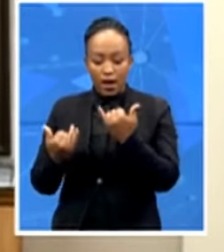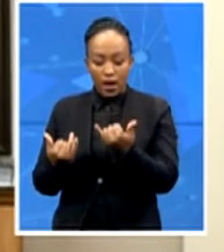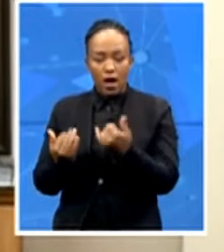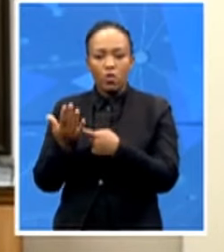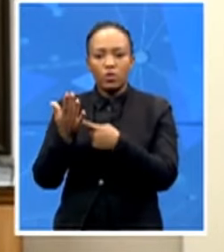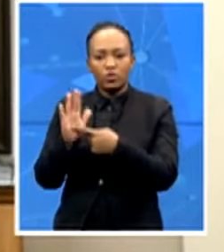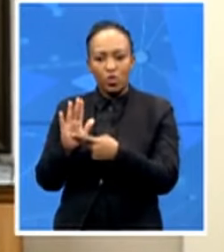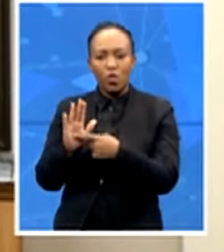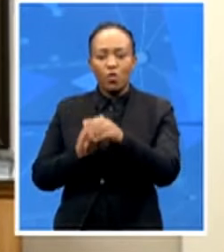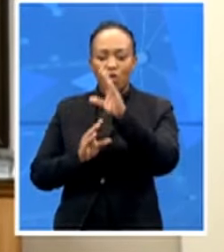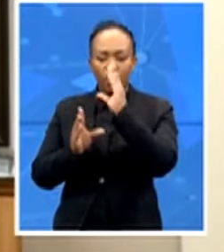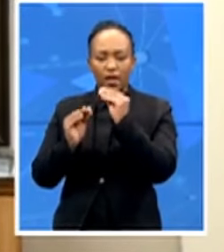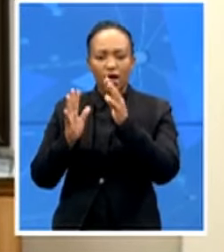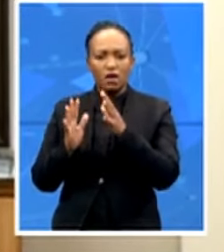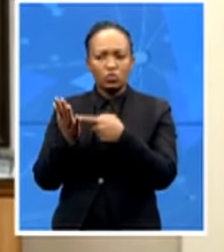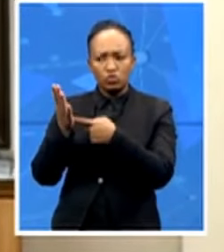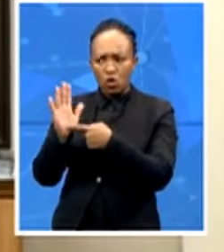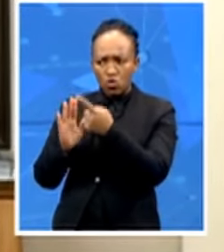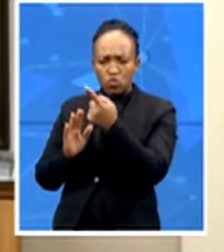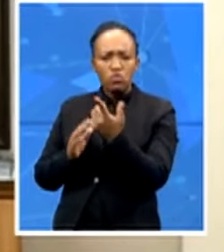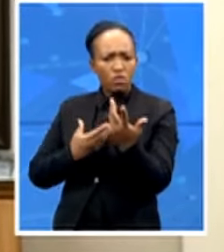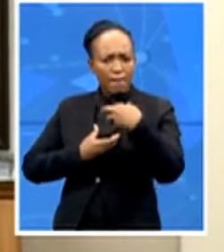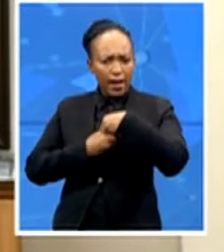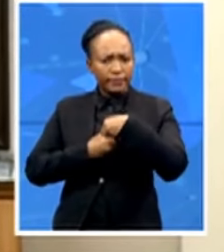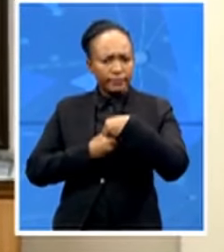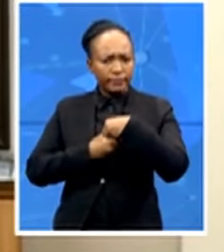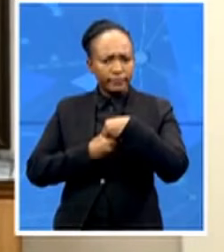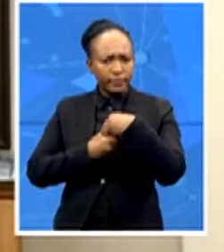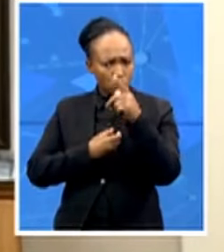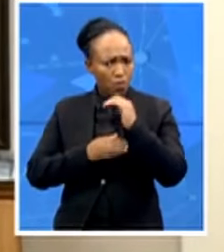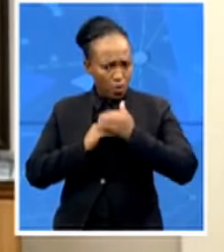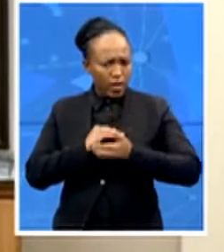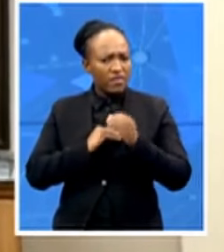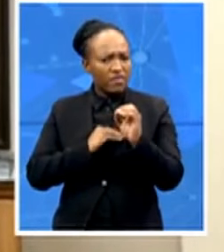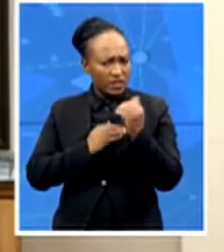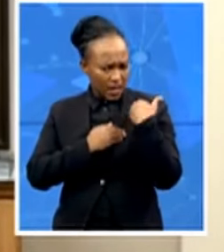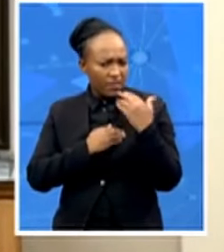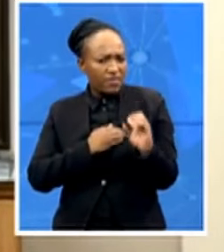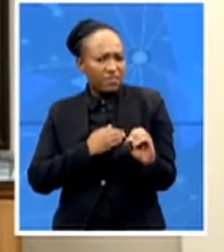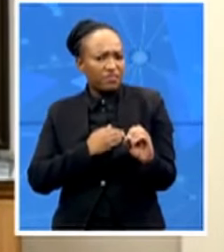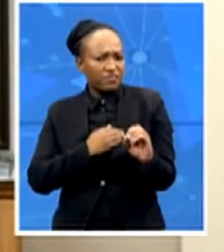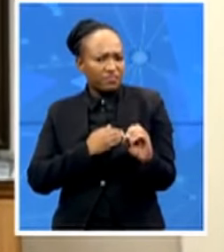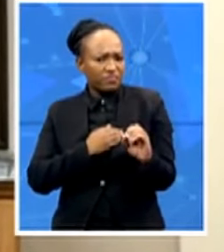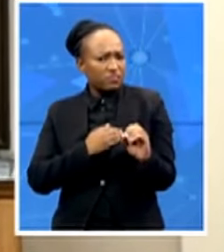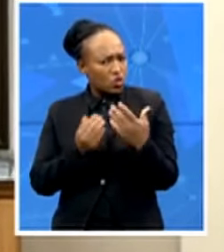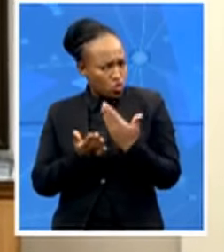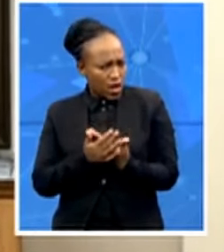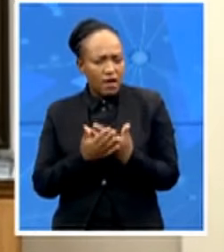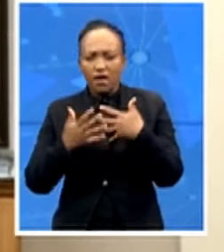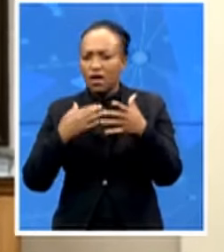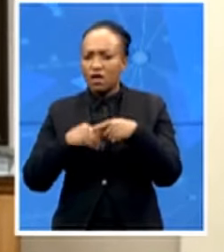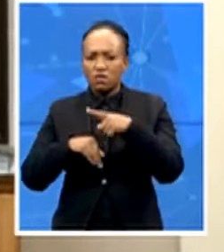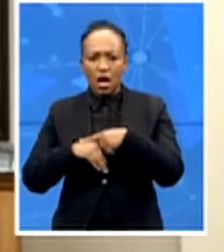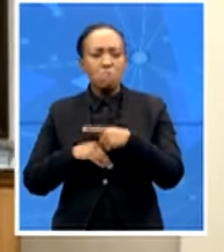part of us that you are protected that you are safe you can express your identity the way you want to